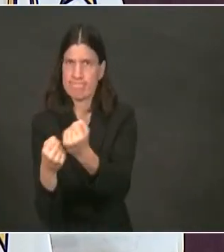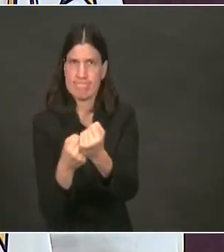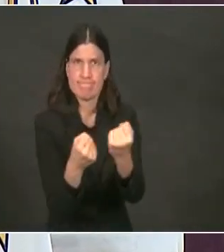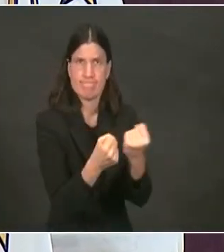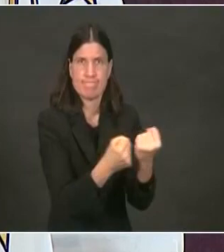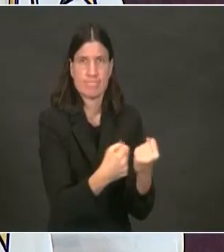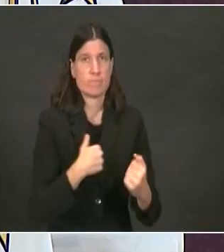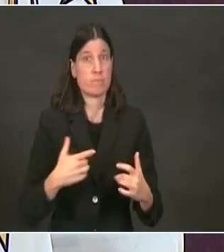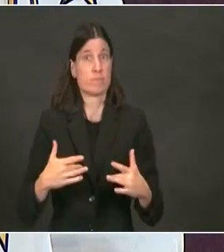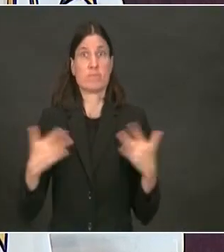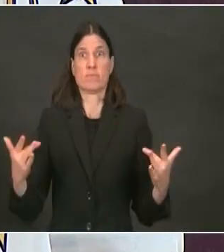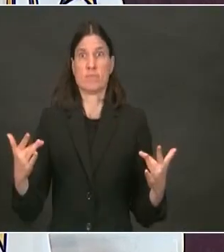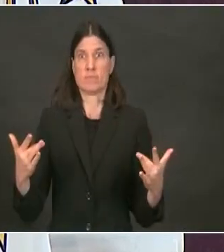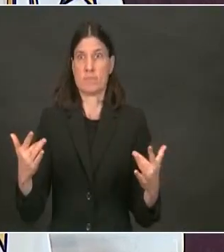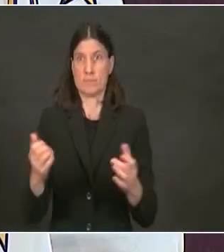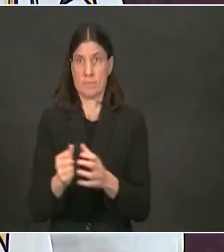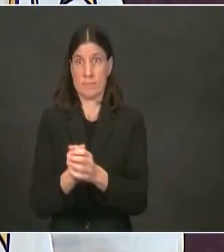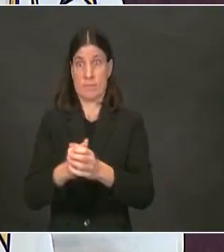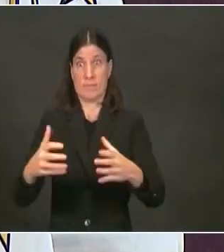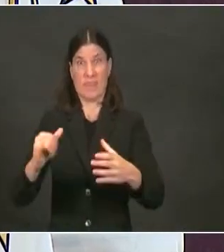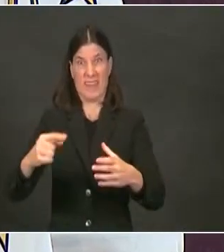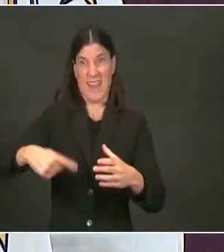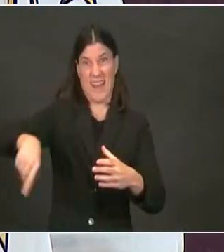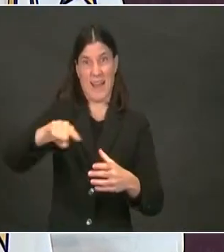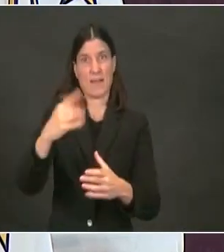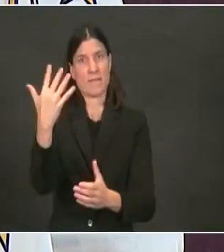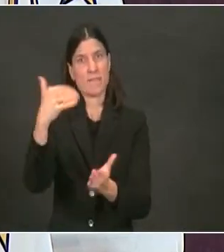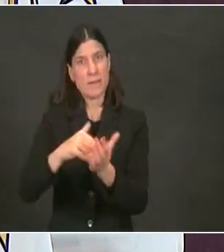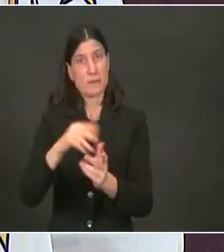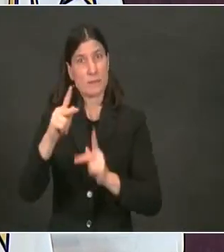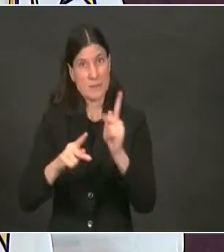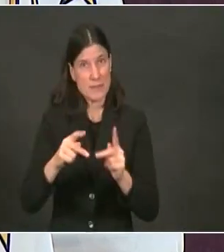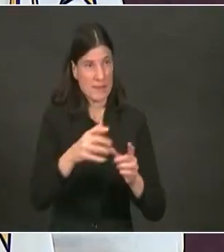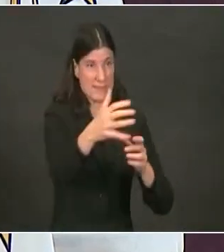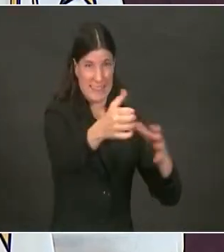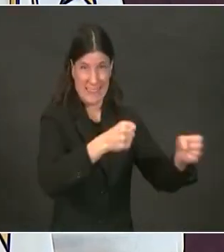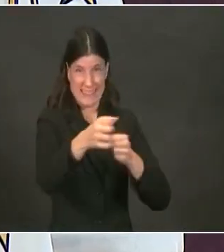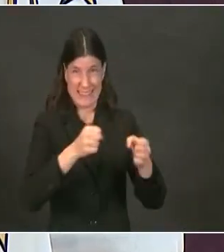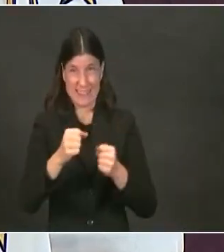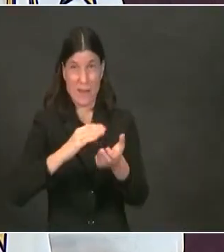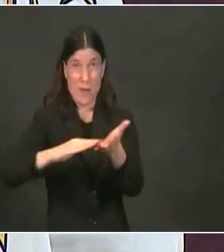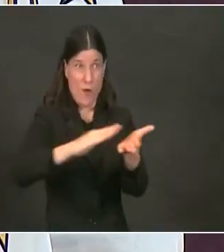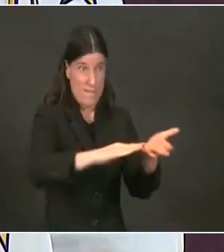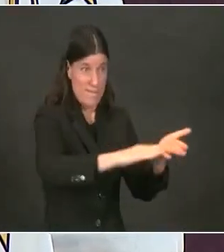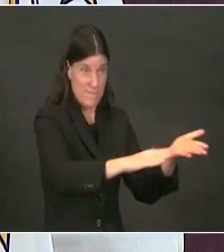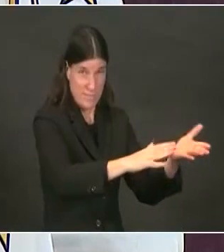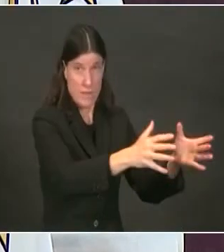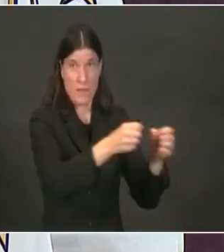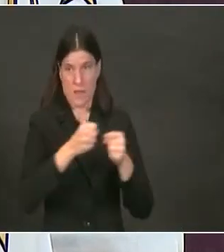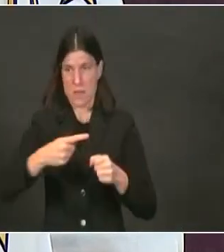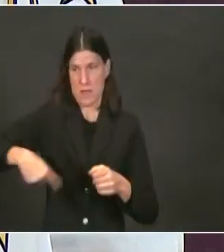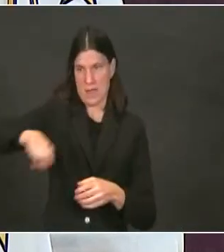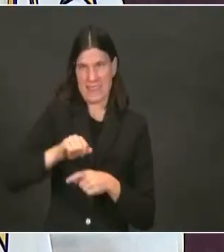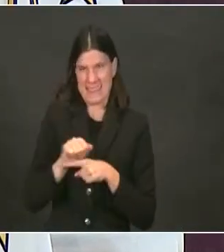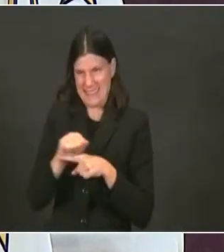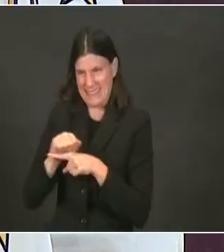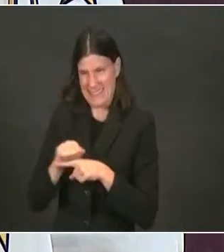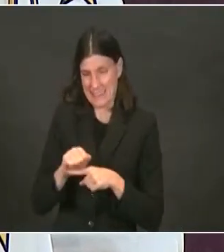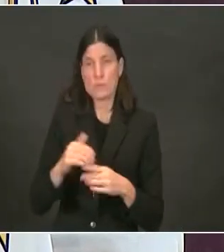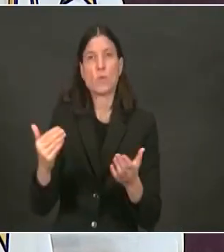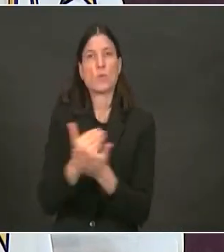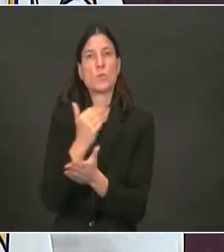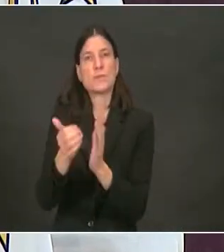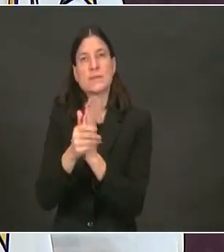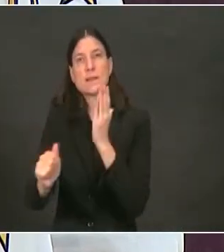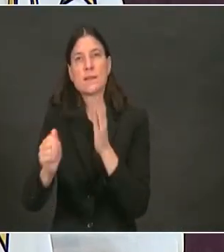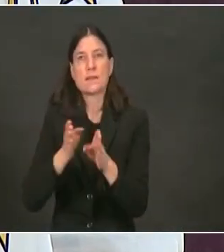Rhode Islanders who were out of work due to COVID, trained, supported, and matched up with